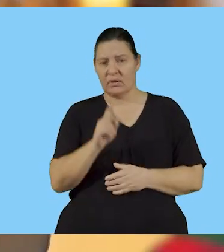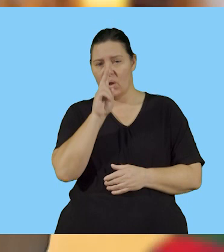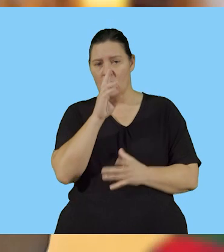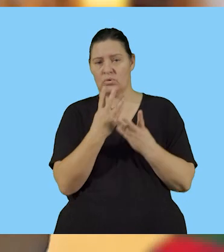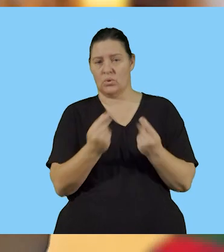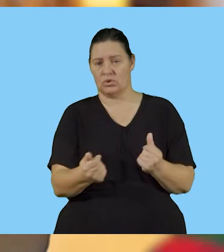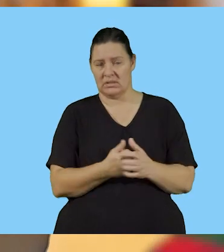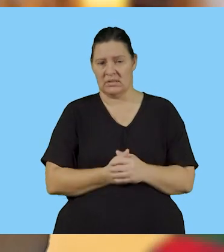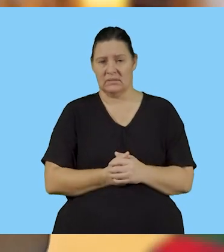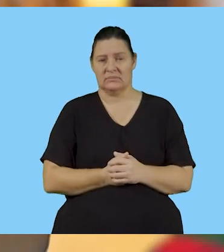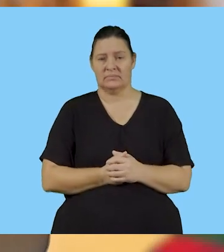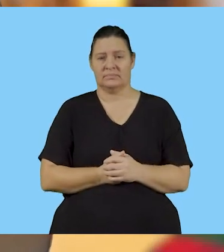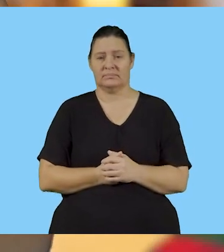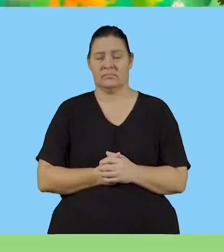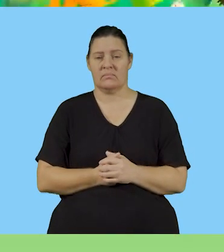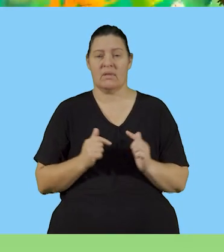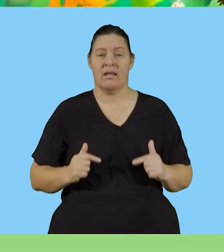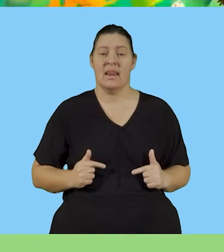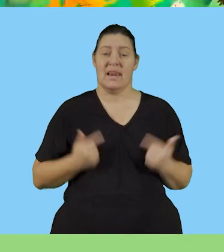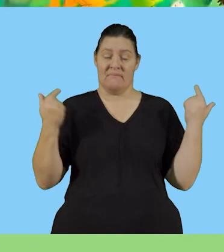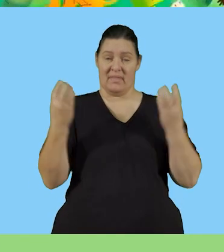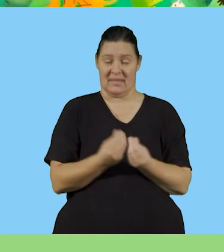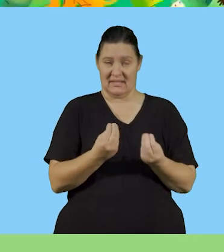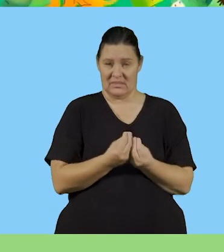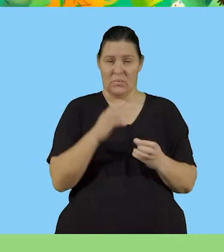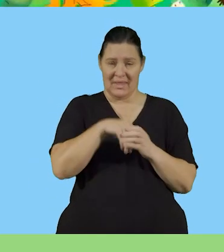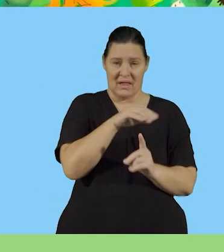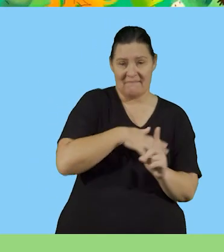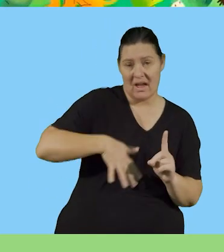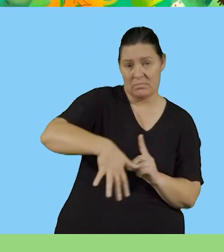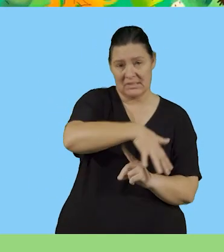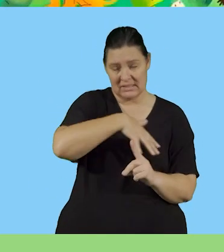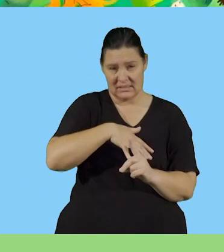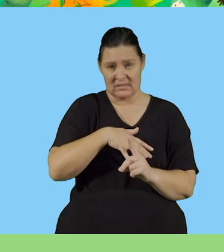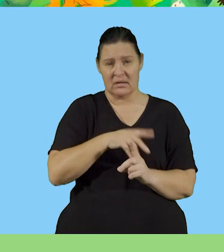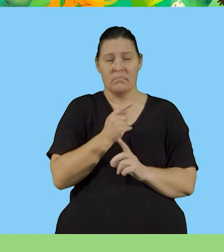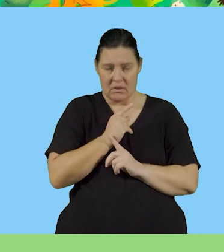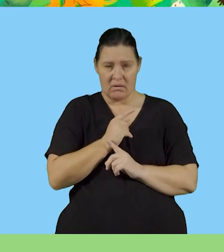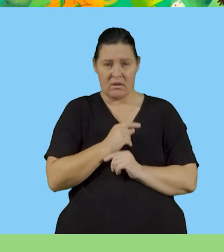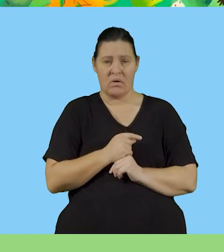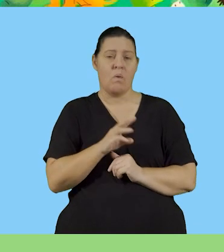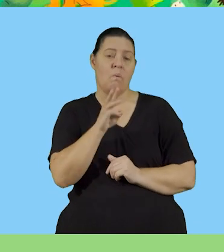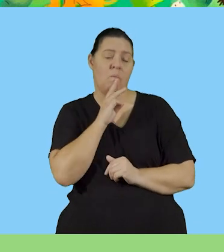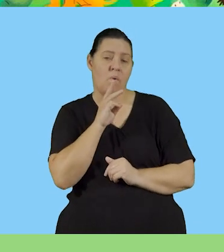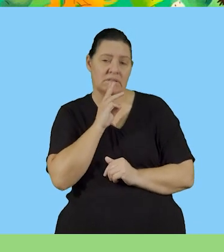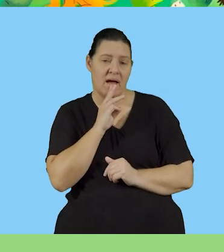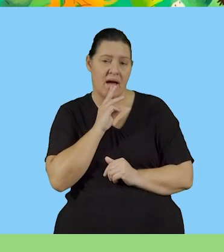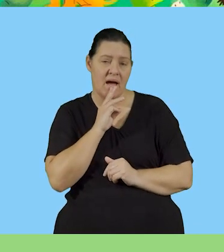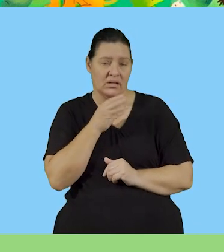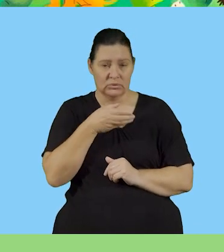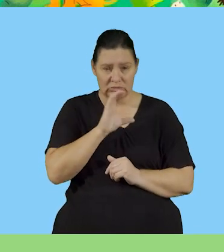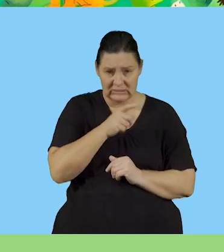Let's look at our solution here. So living organisms in an environment will drink